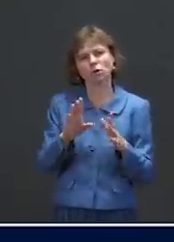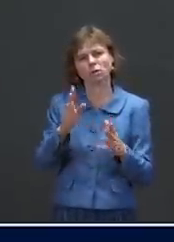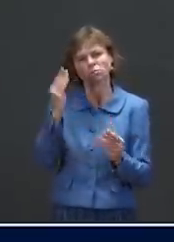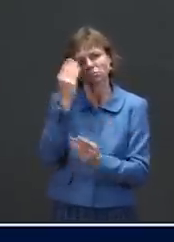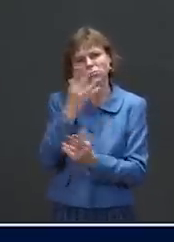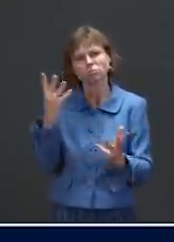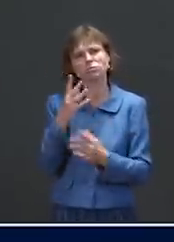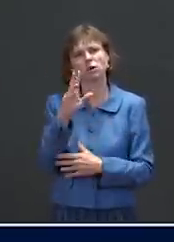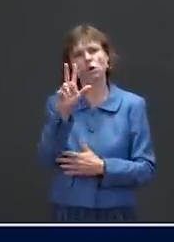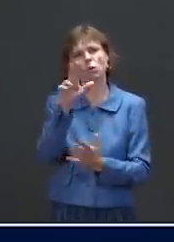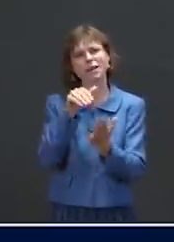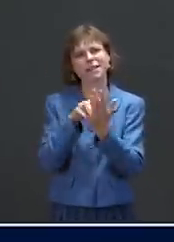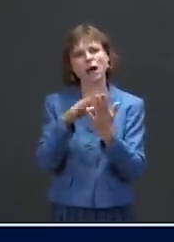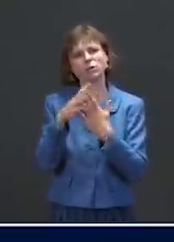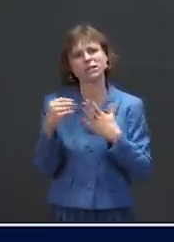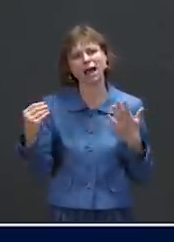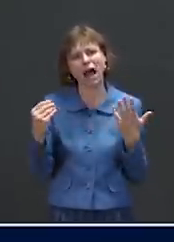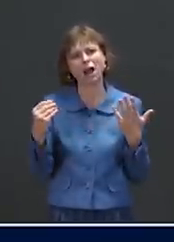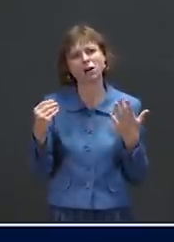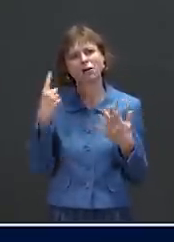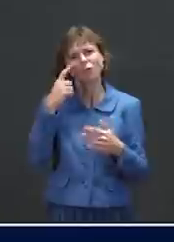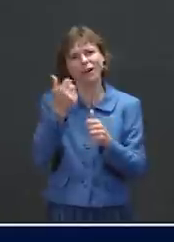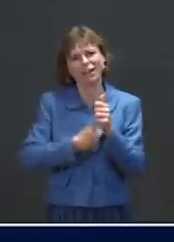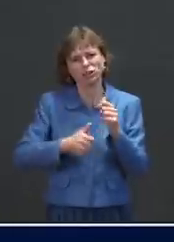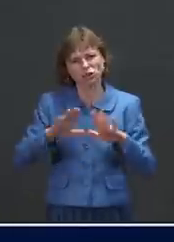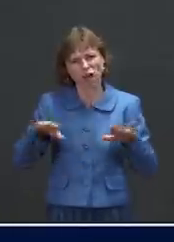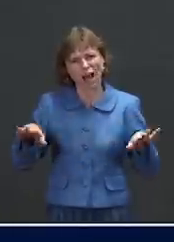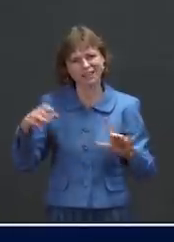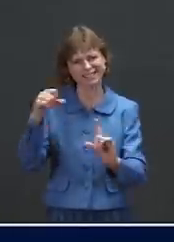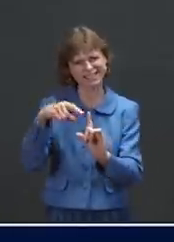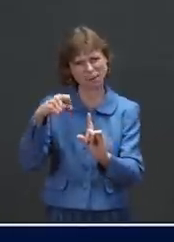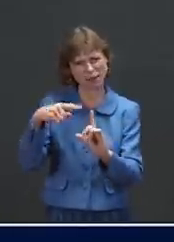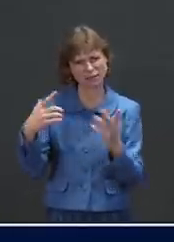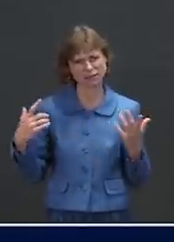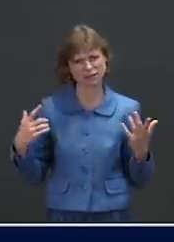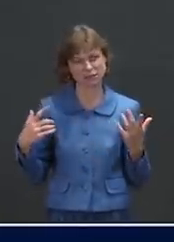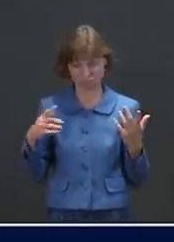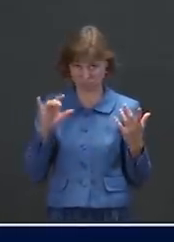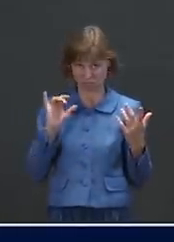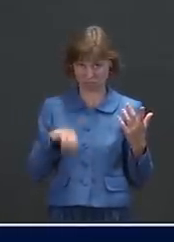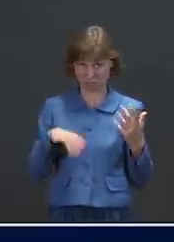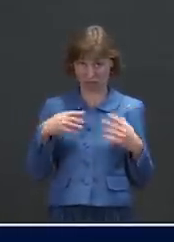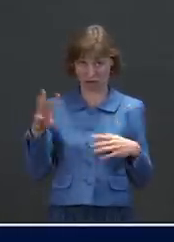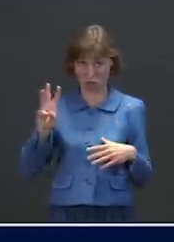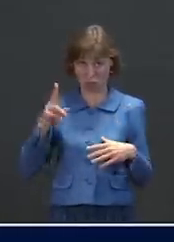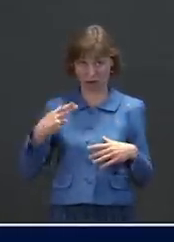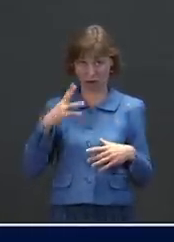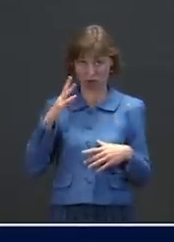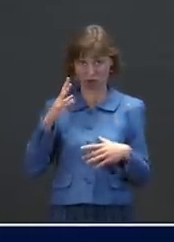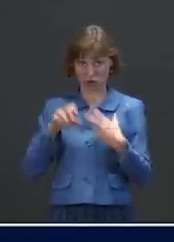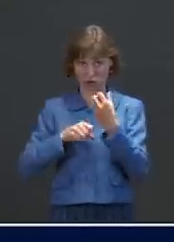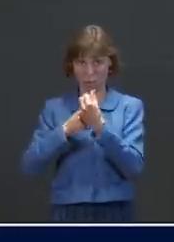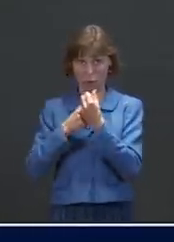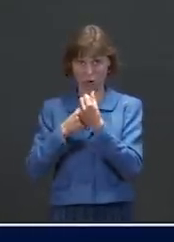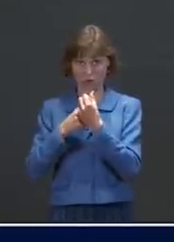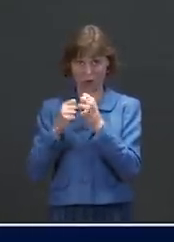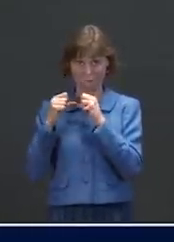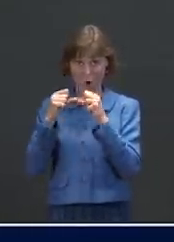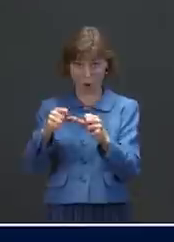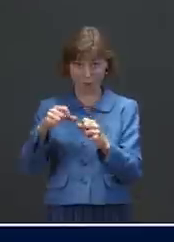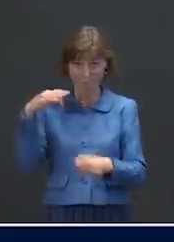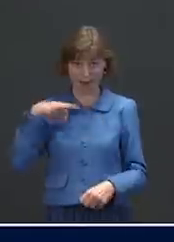child stimulus for some eligible families. Is that something that the White House supports making a permanent benefit?